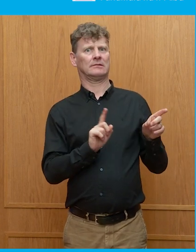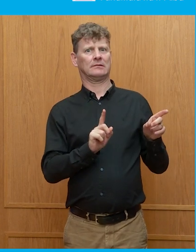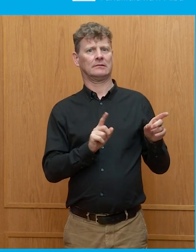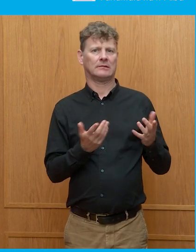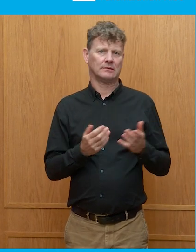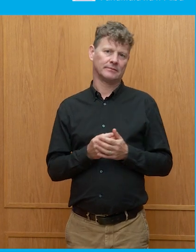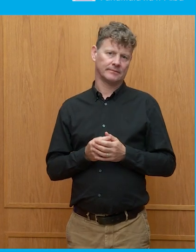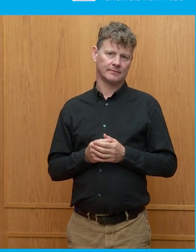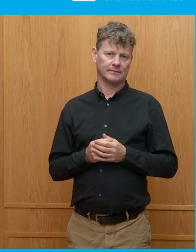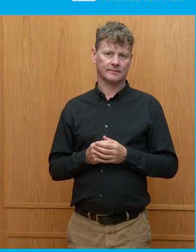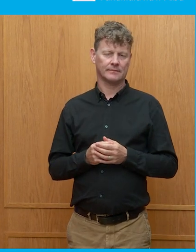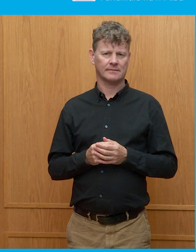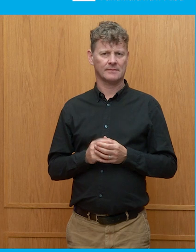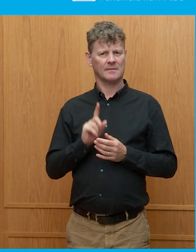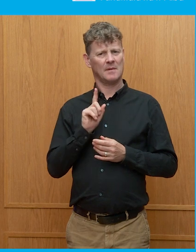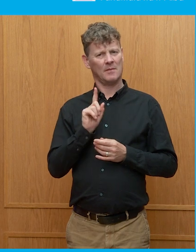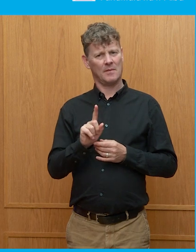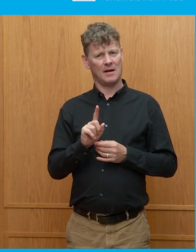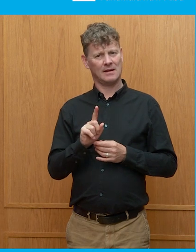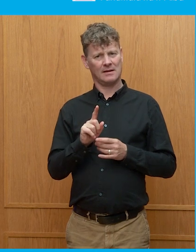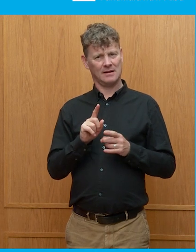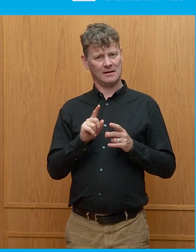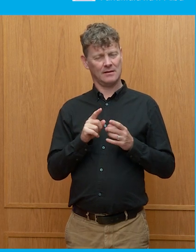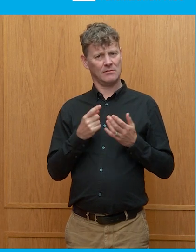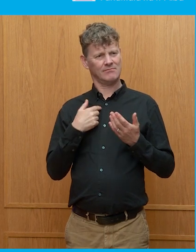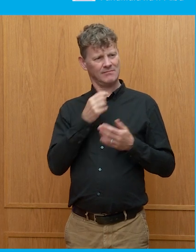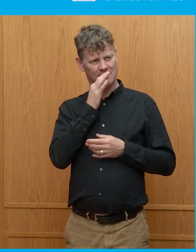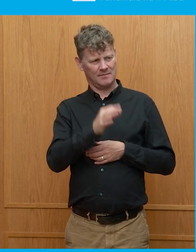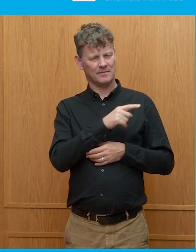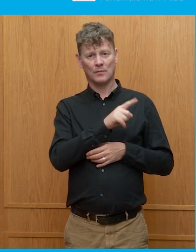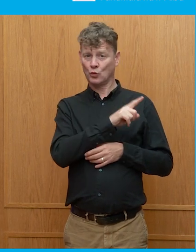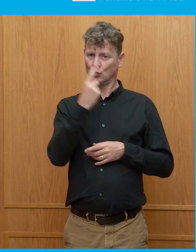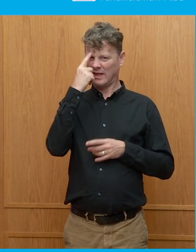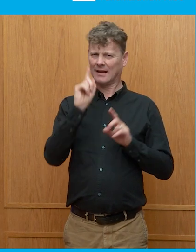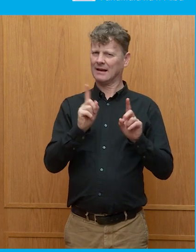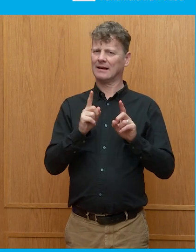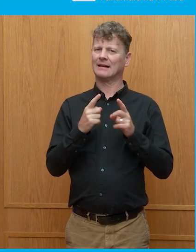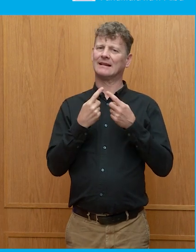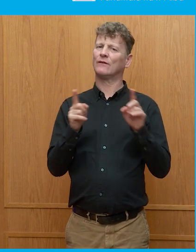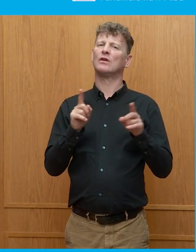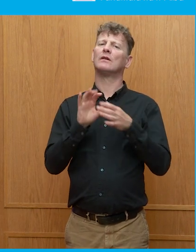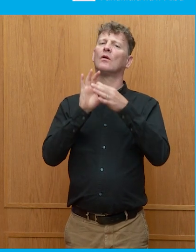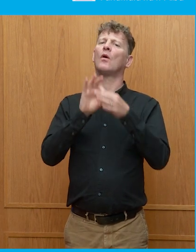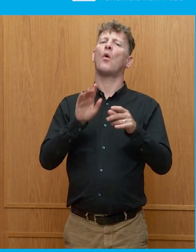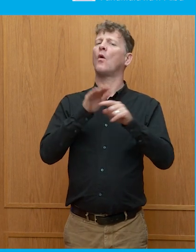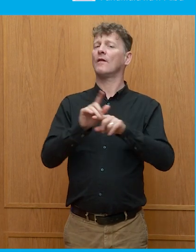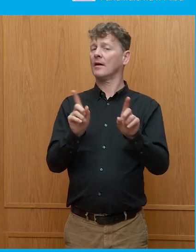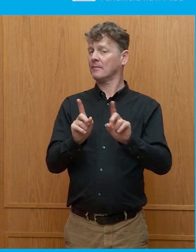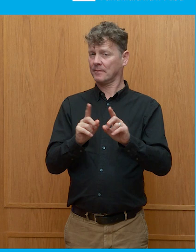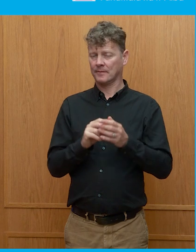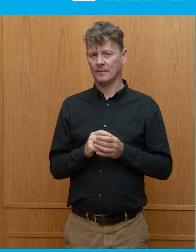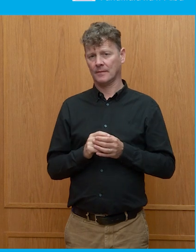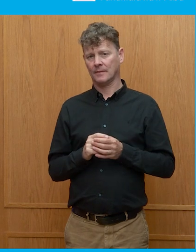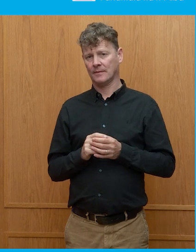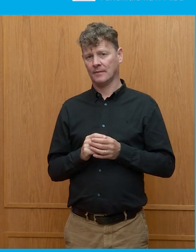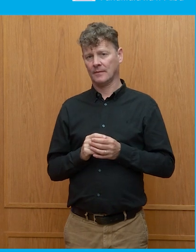immediate differences are going to be in respect of the way in which the United